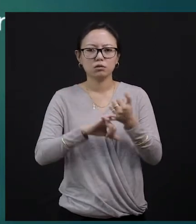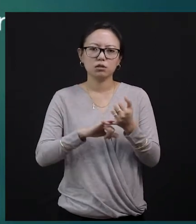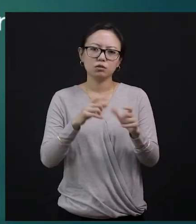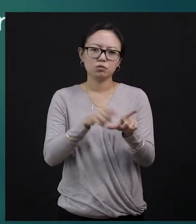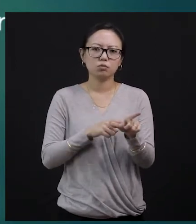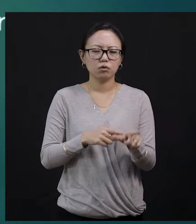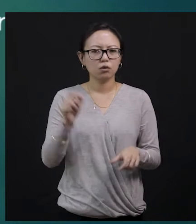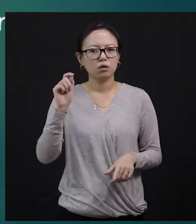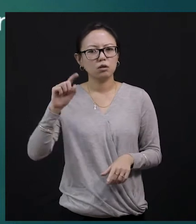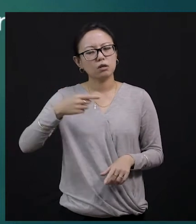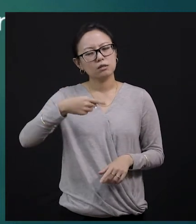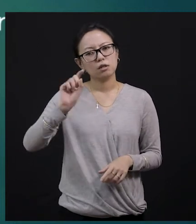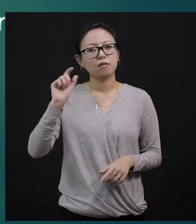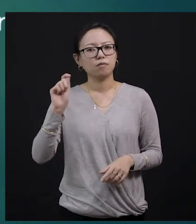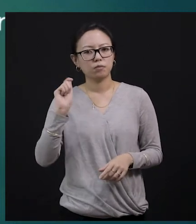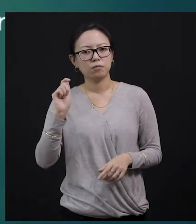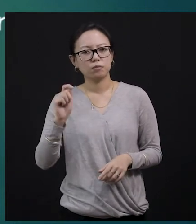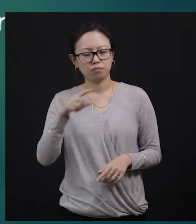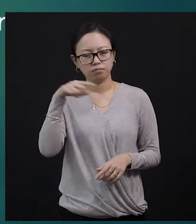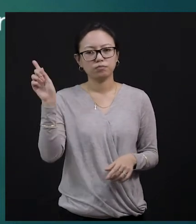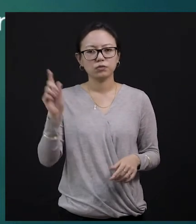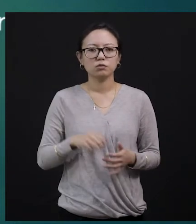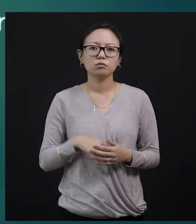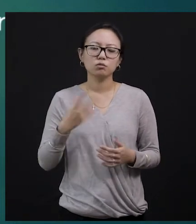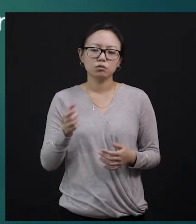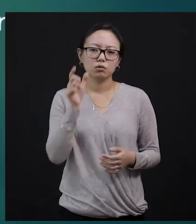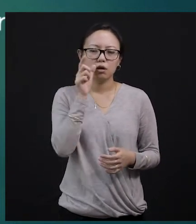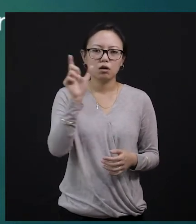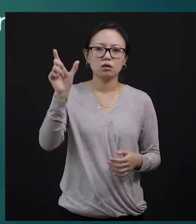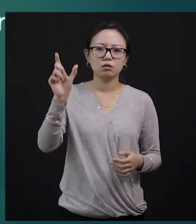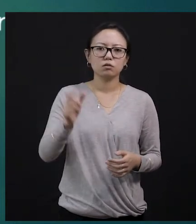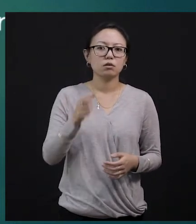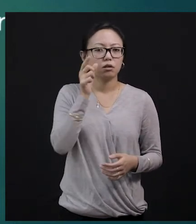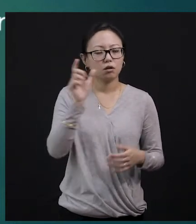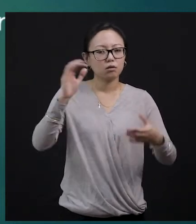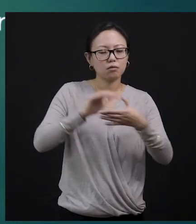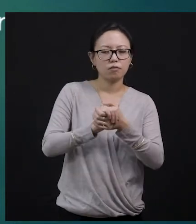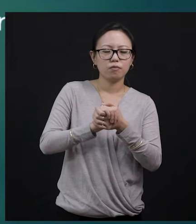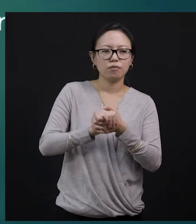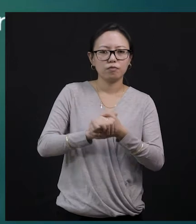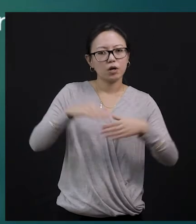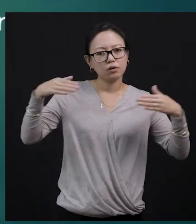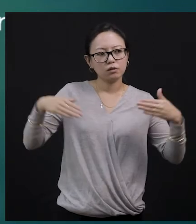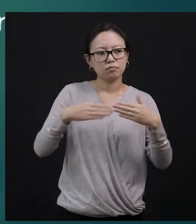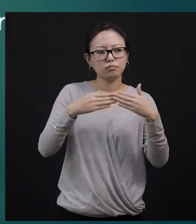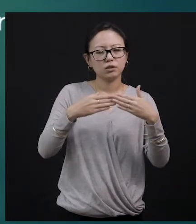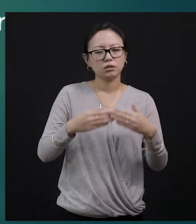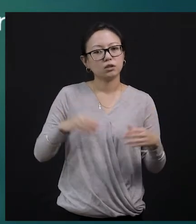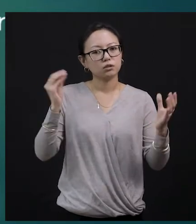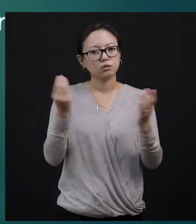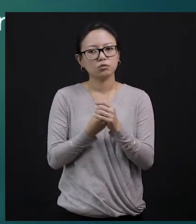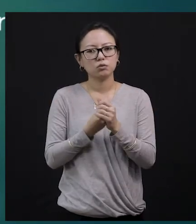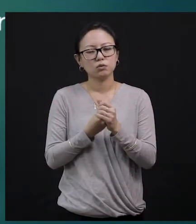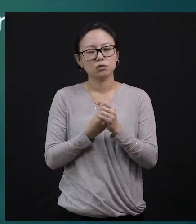spend some time after maybe uncle and his friends were meeting after a long time. And so they would obviously want to go to a place and